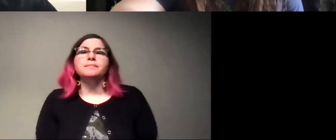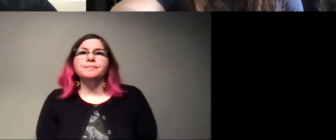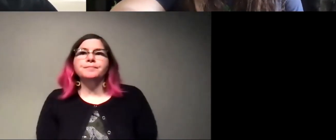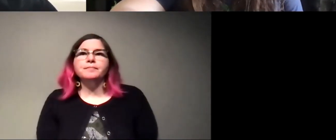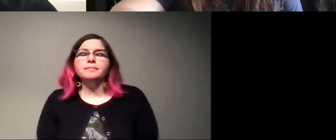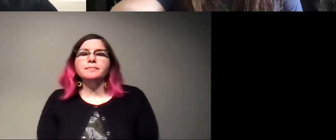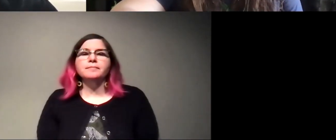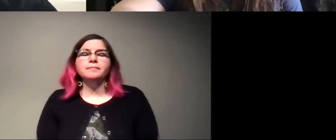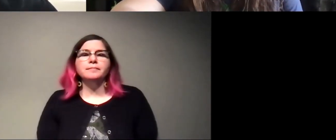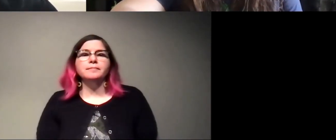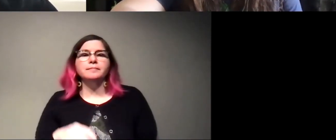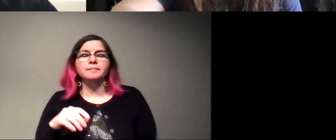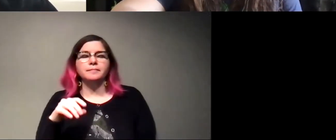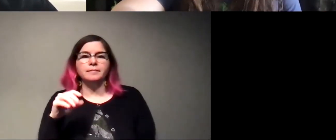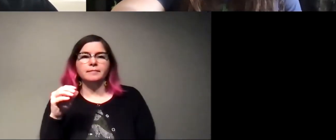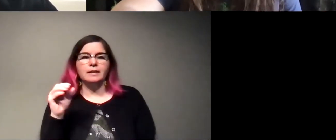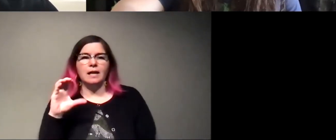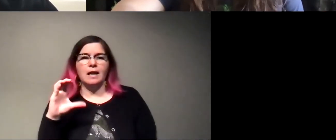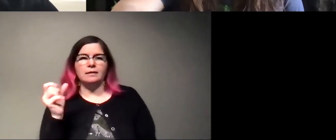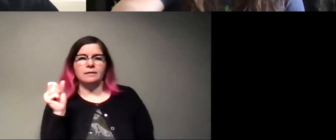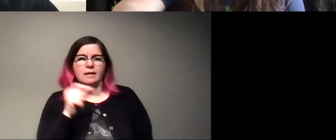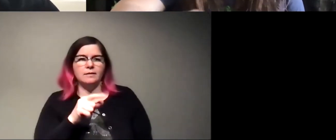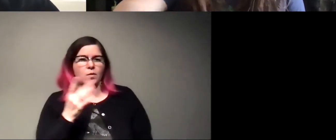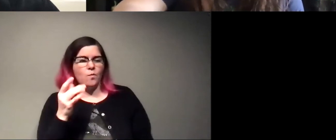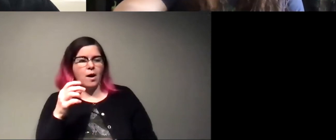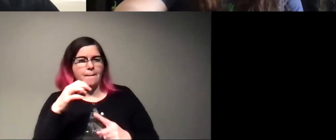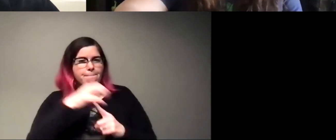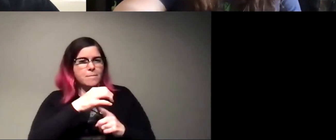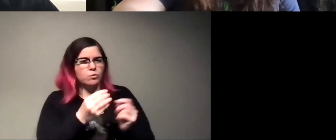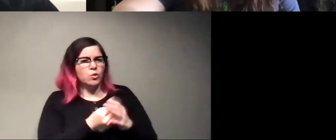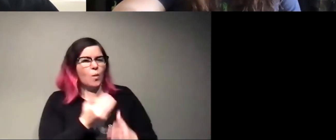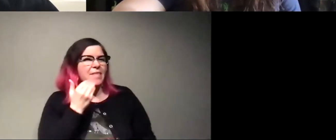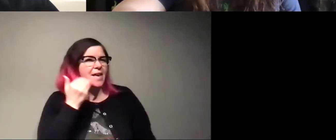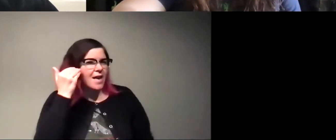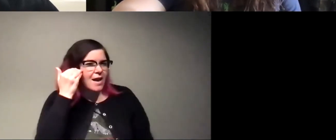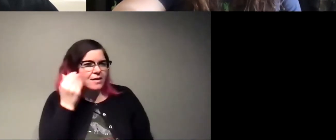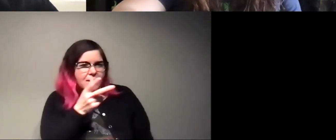Mrs. Kayali asks, why do the mushrooms grow on the head of the ants?